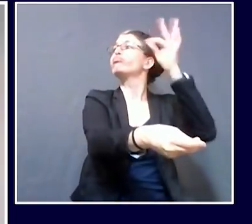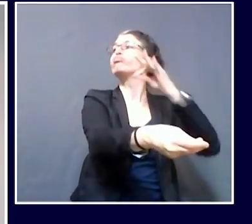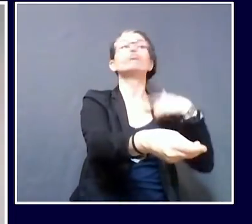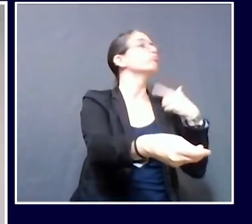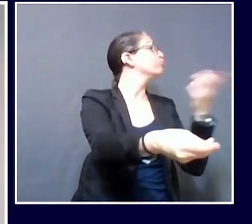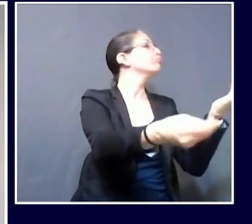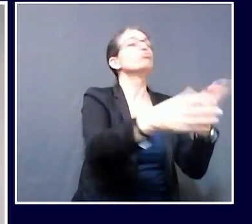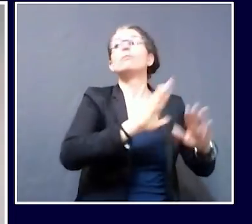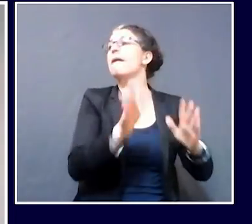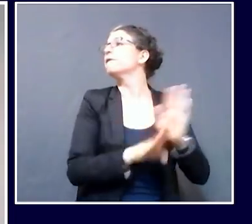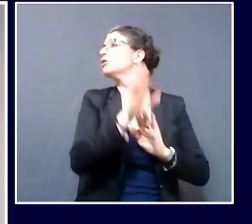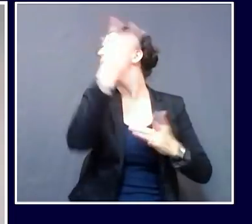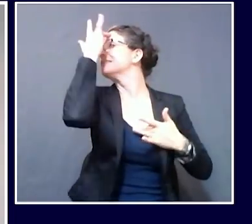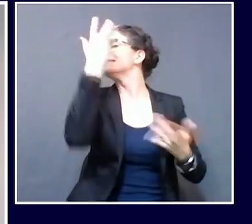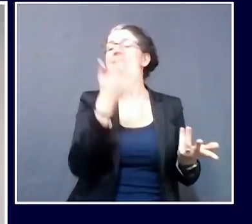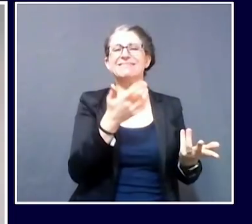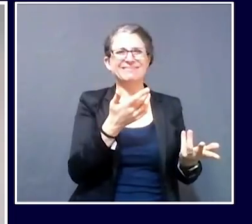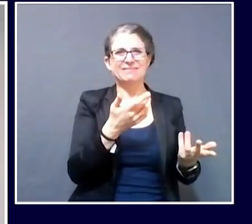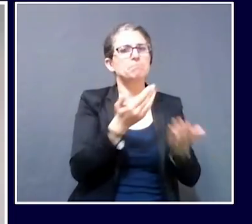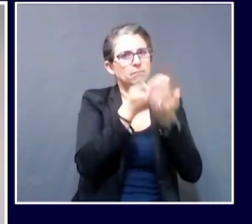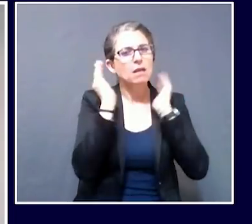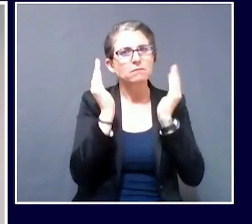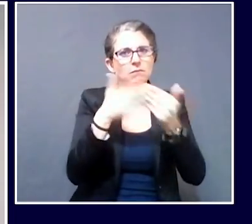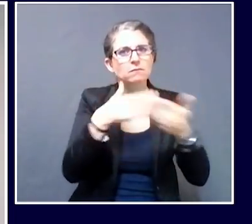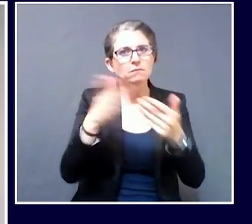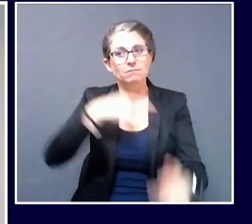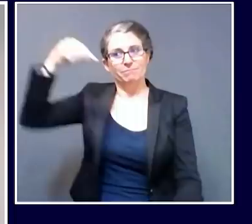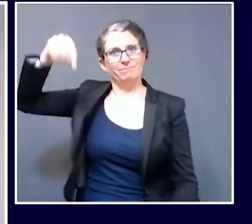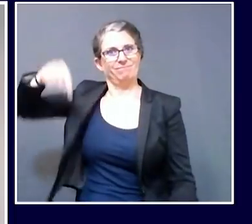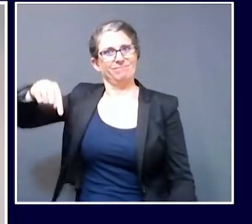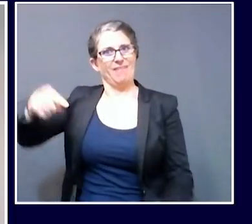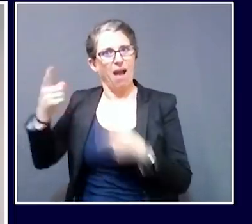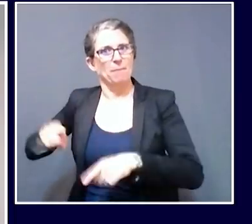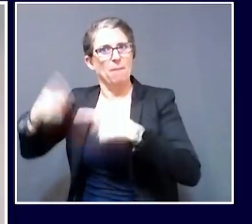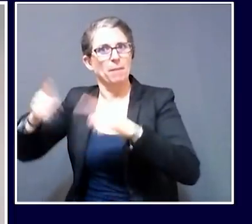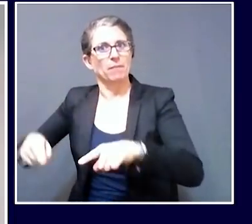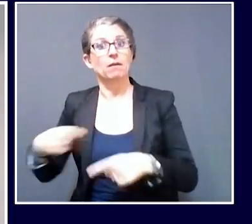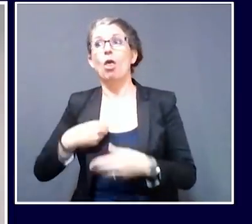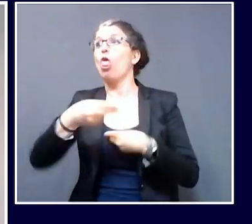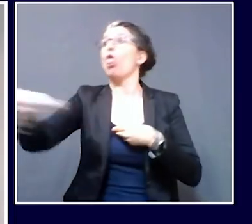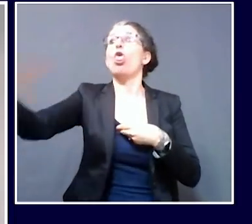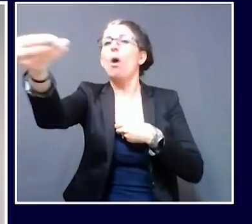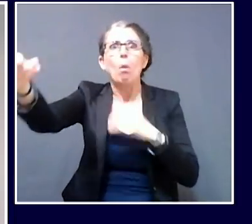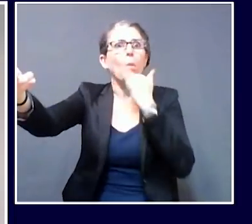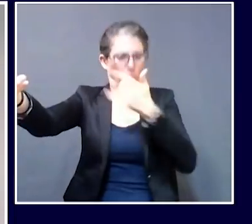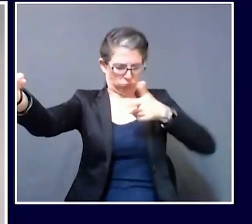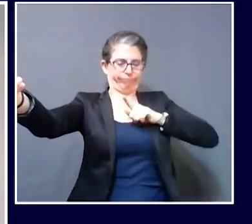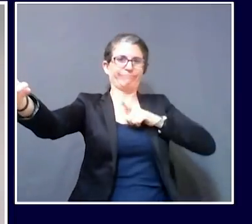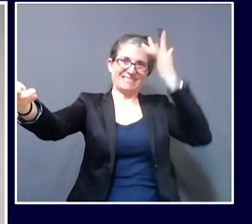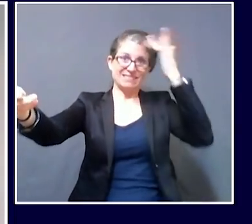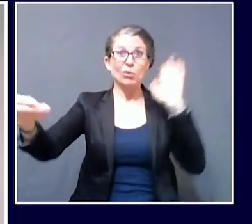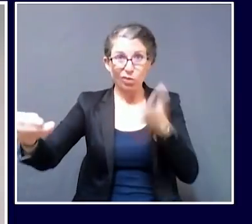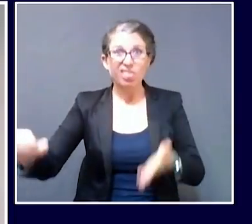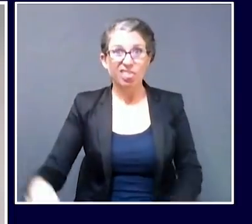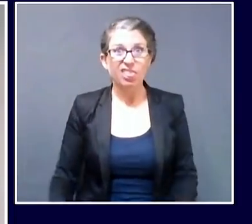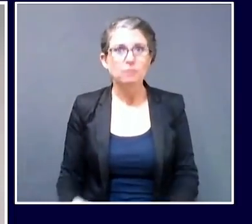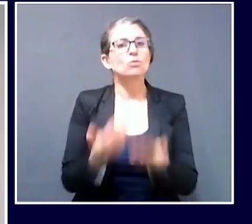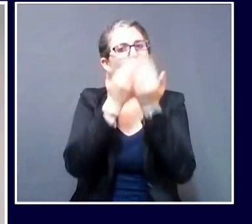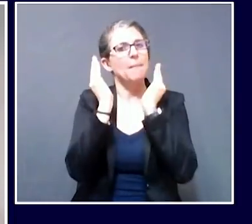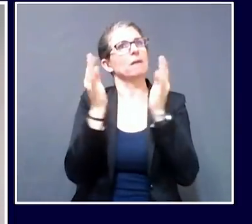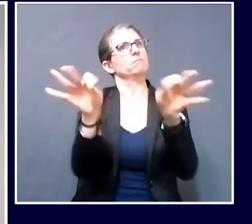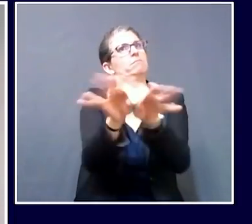in your community when you go out and wear a face covering. It's you acknowledging that there's a chance that you might have COVID-19